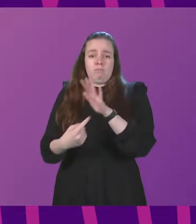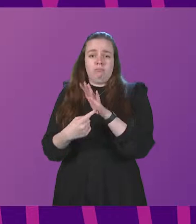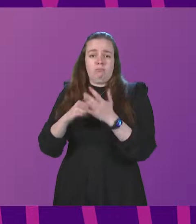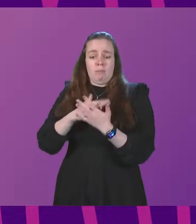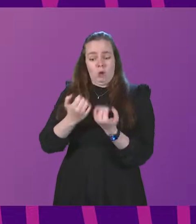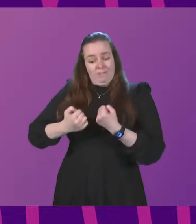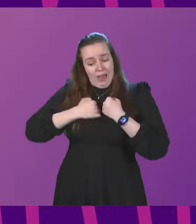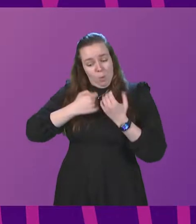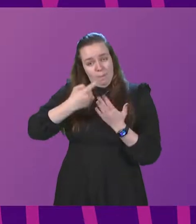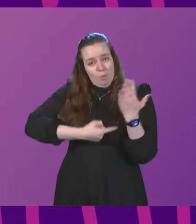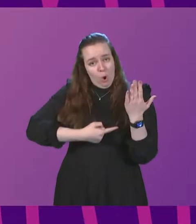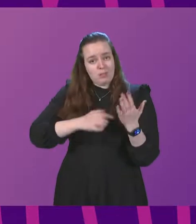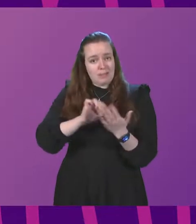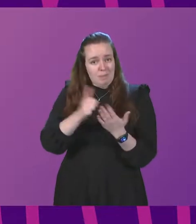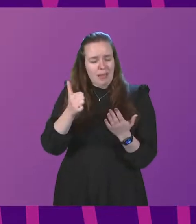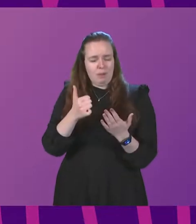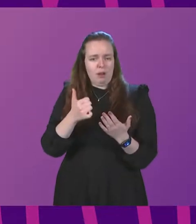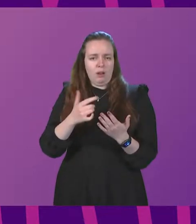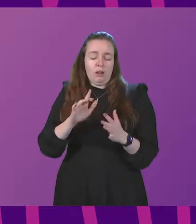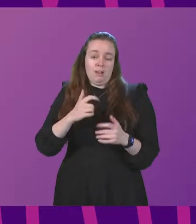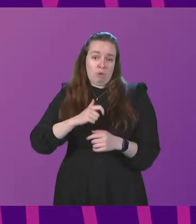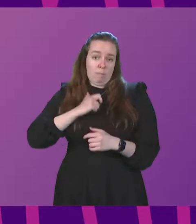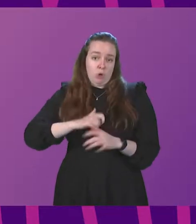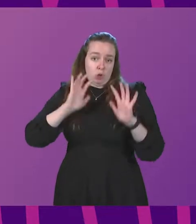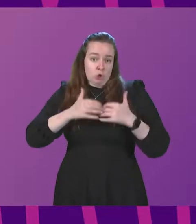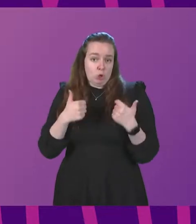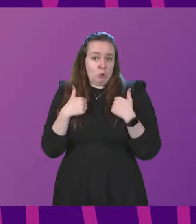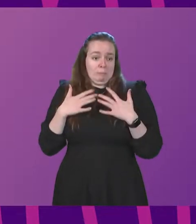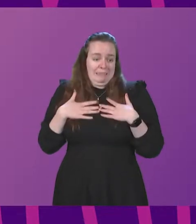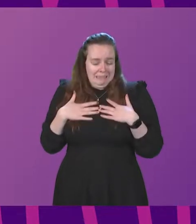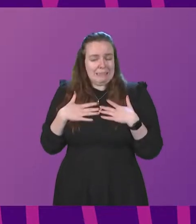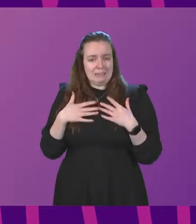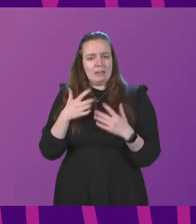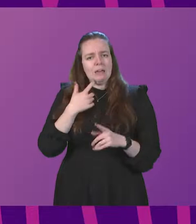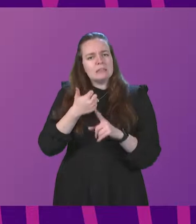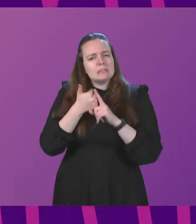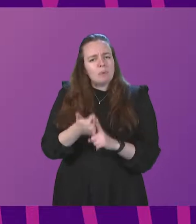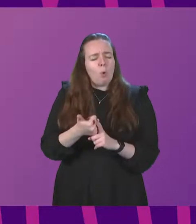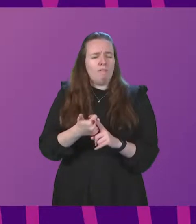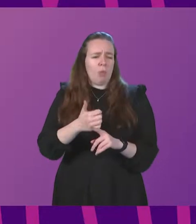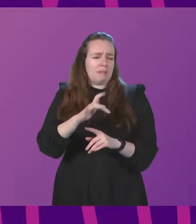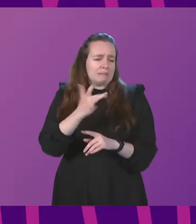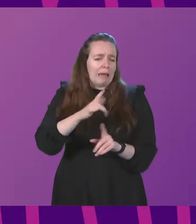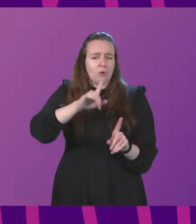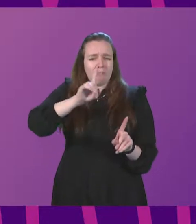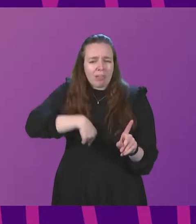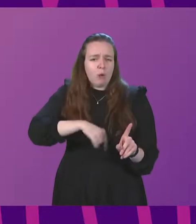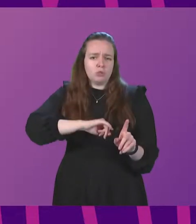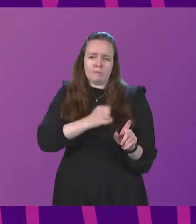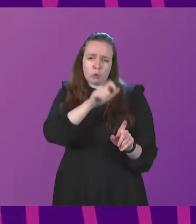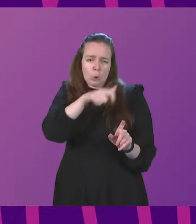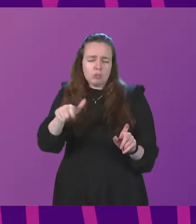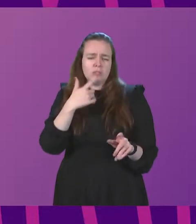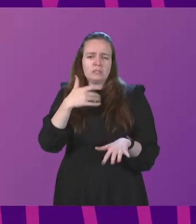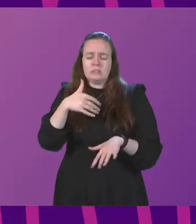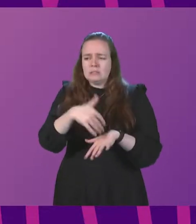paper, and an issue of personal concern to me, is more support for the tens of thousands of Scots affected by the